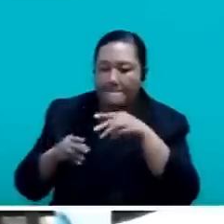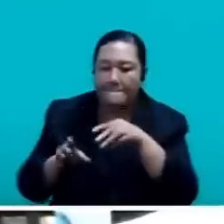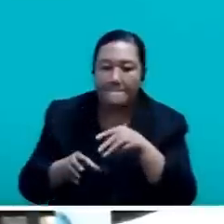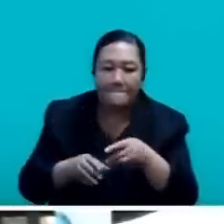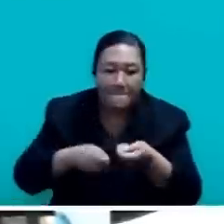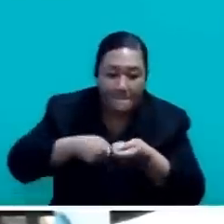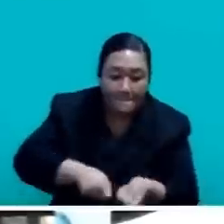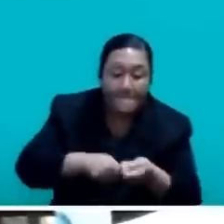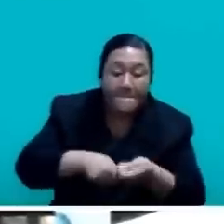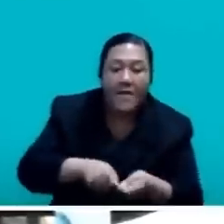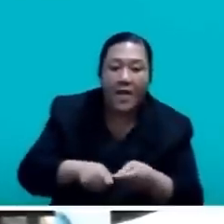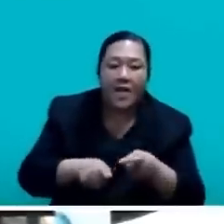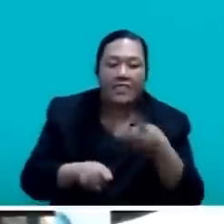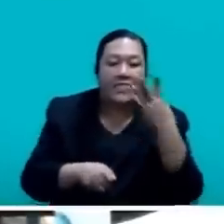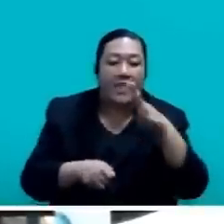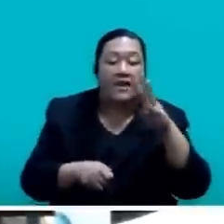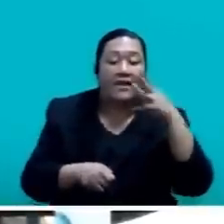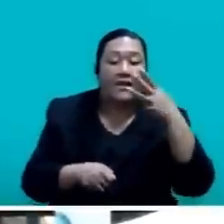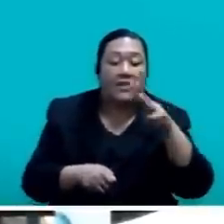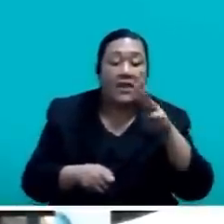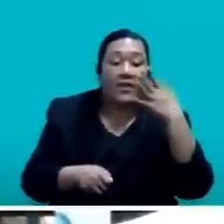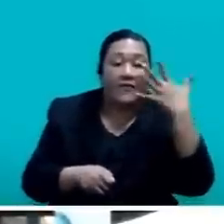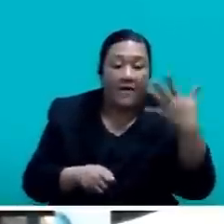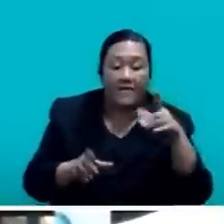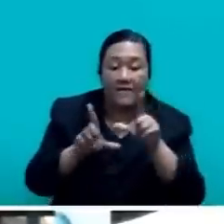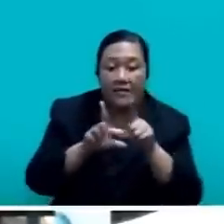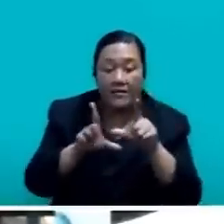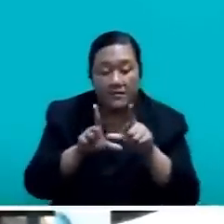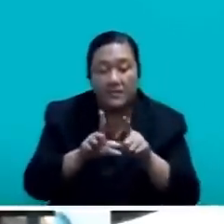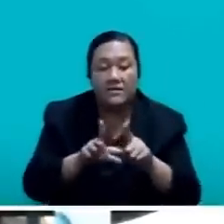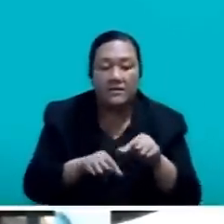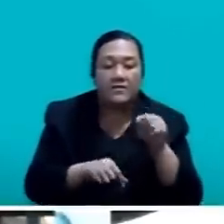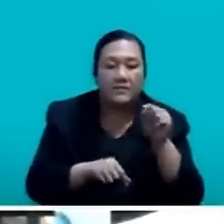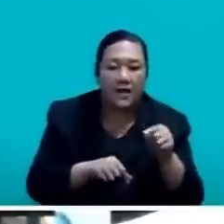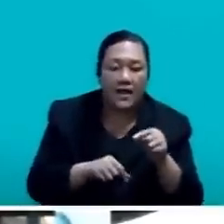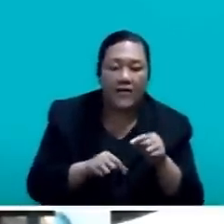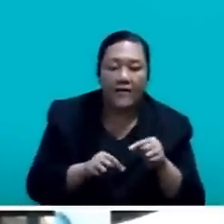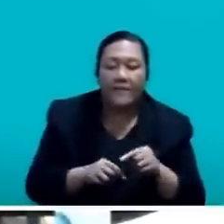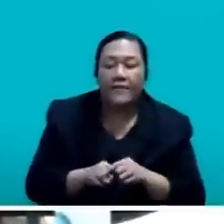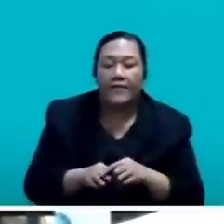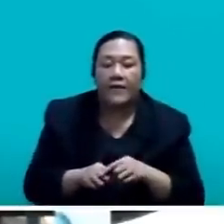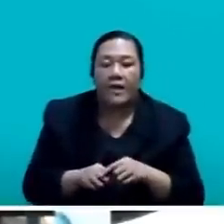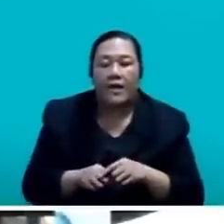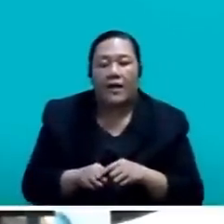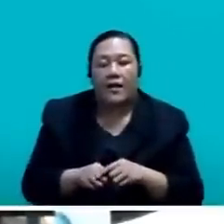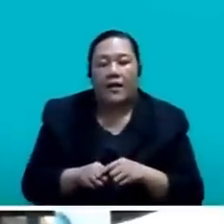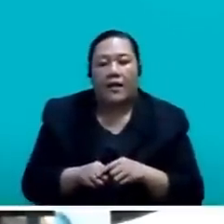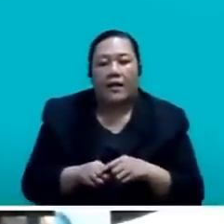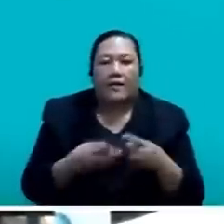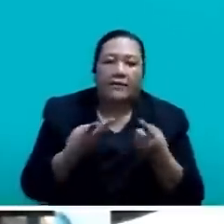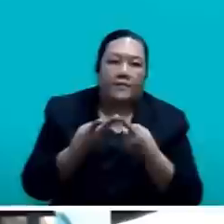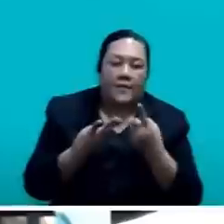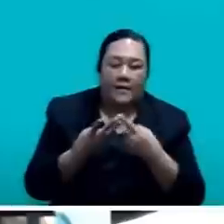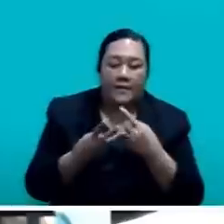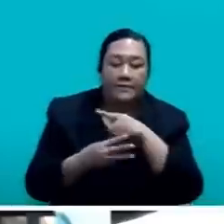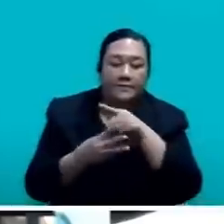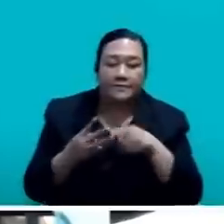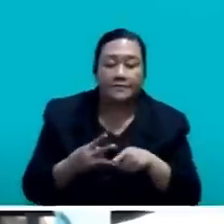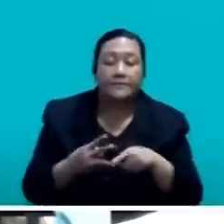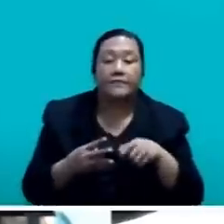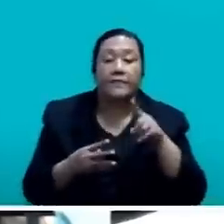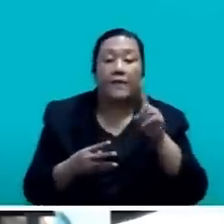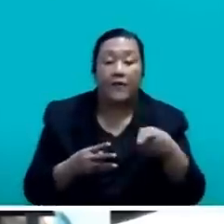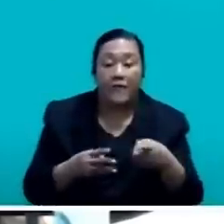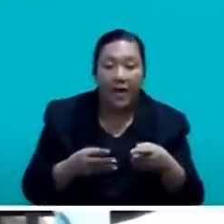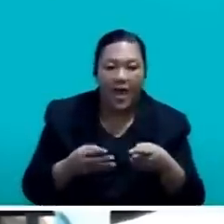exploration licences and 38 quarries. Mr. Speaker, in order to ensure sustainable extraction of